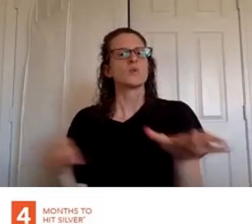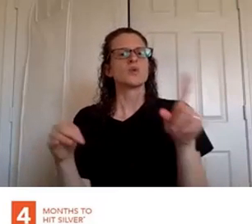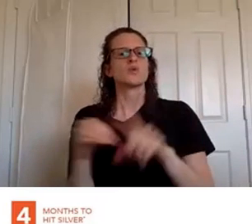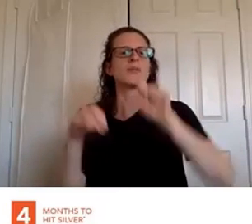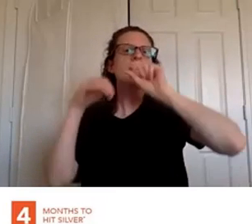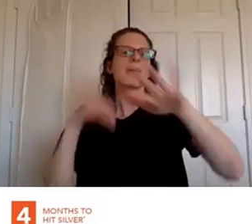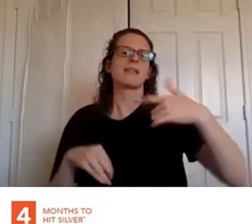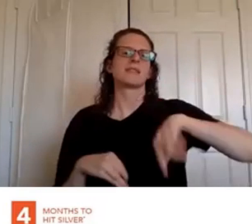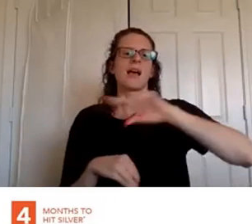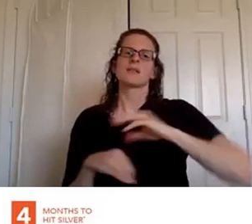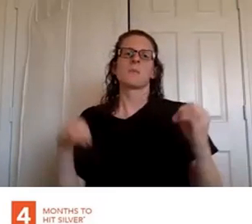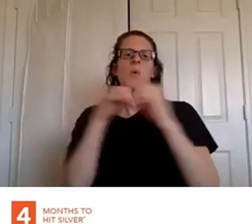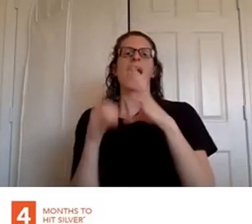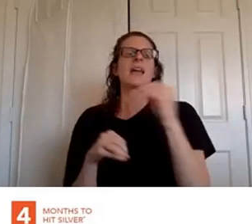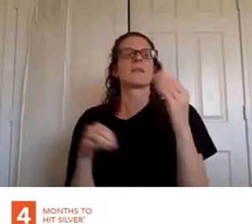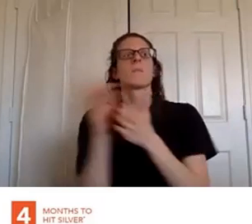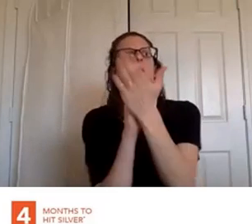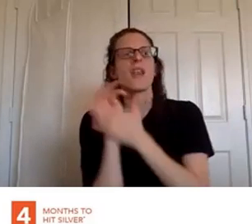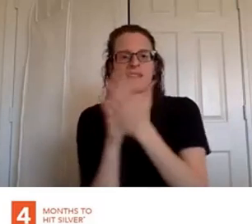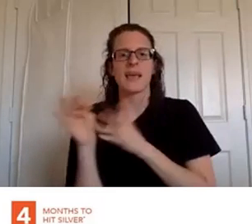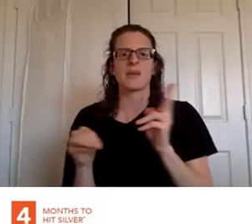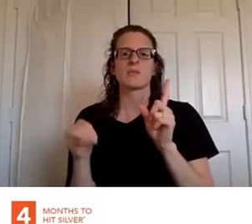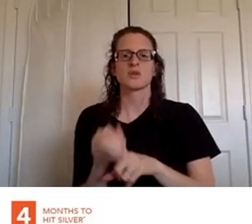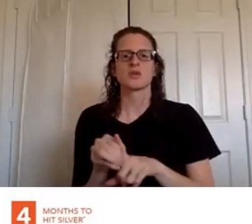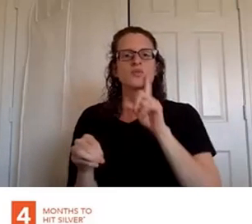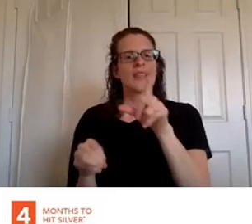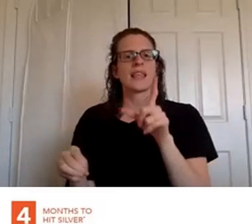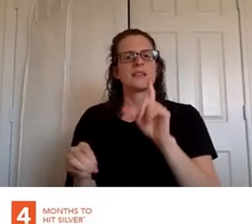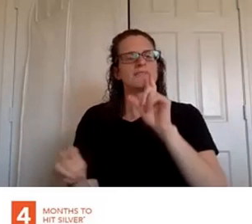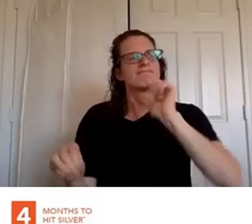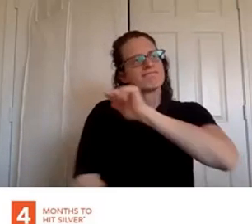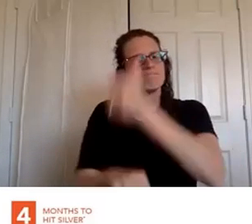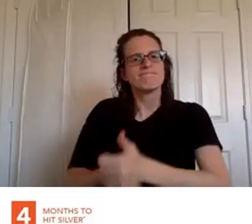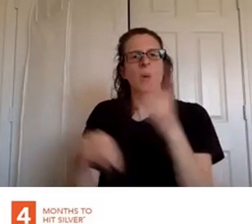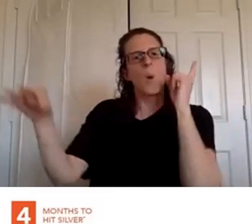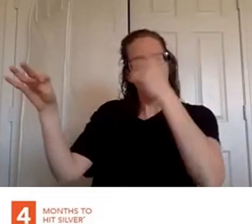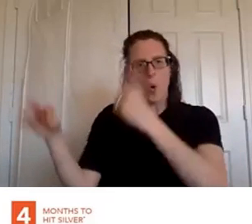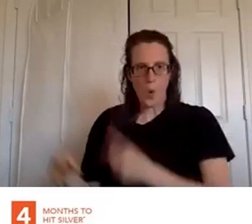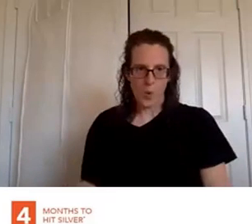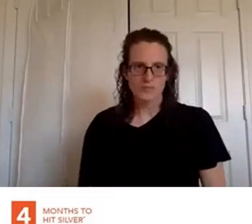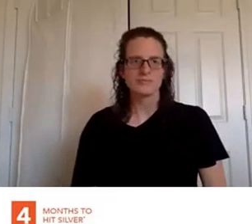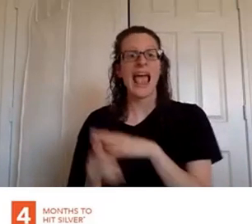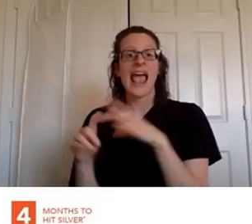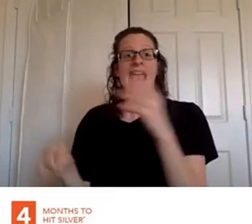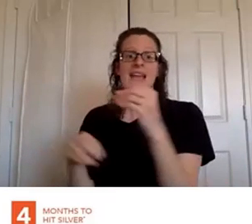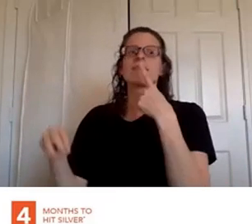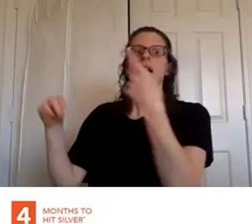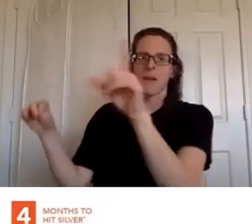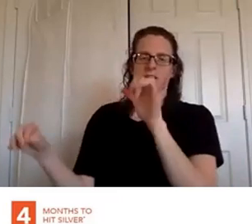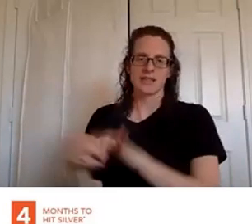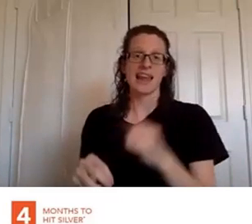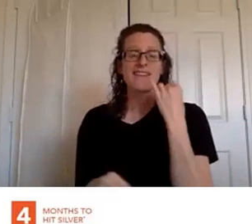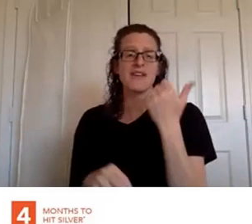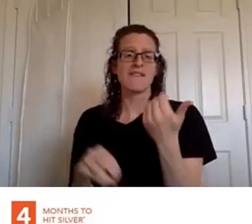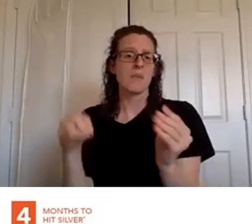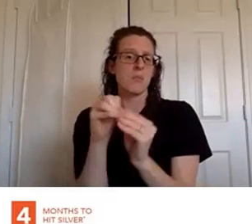us more and to motivate us more just to you know really set those goals and hit them so again if you have more questions about